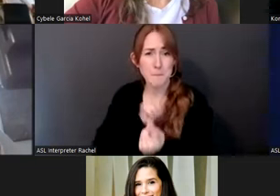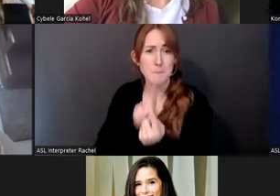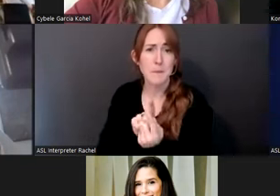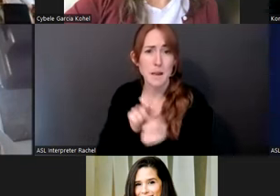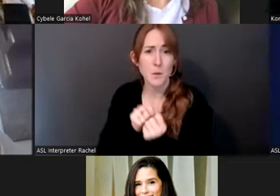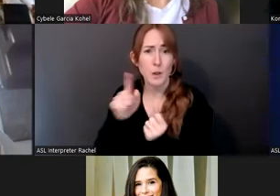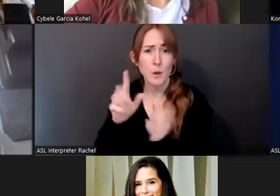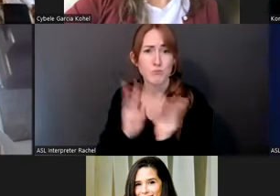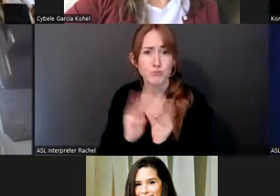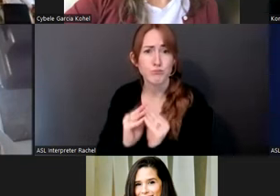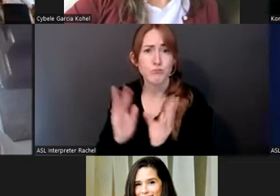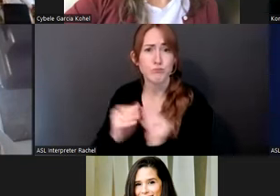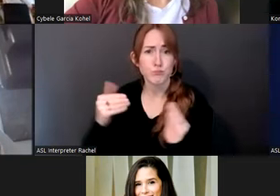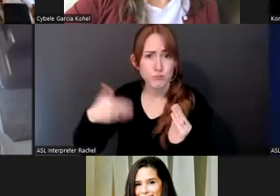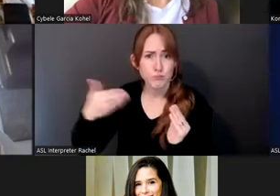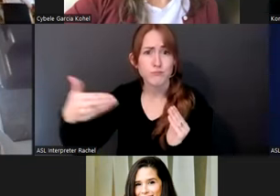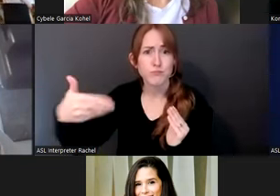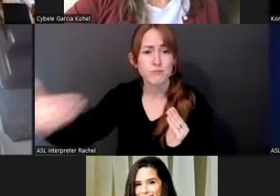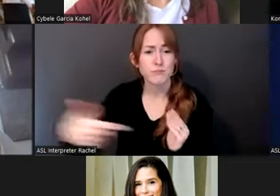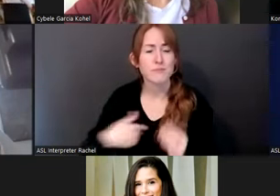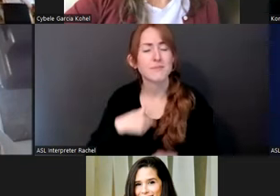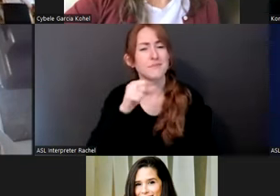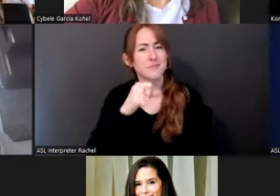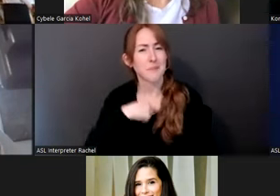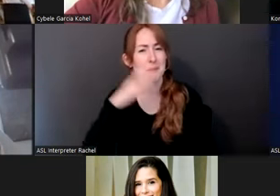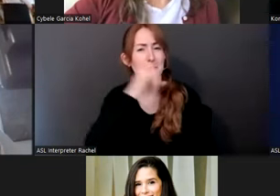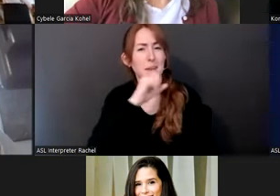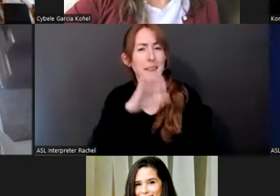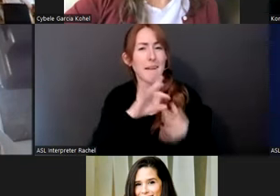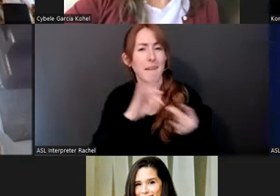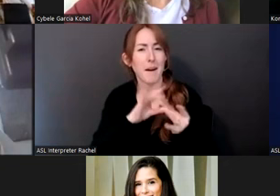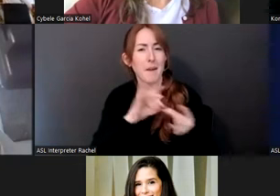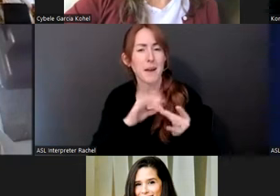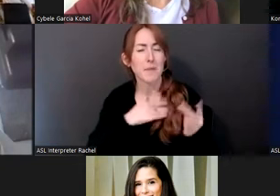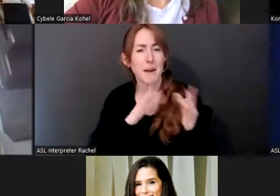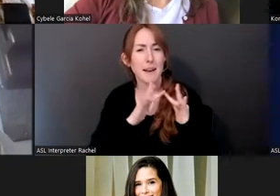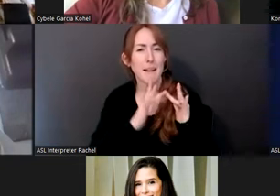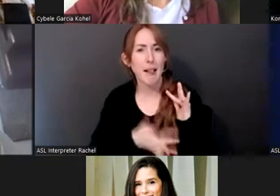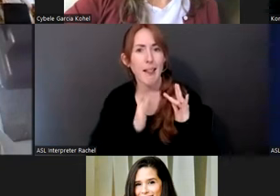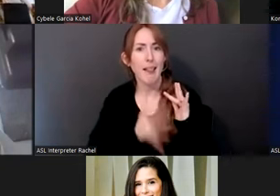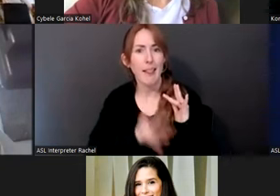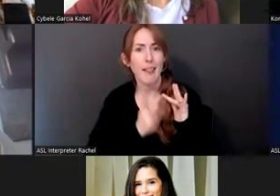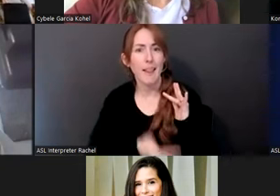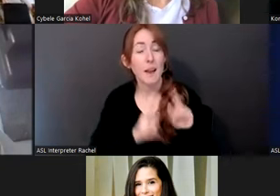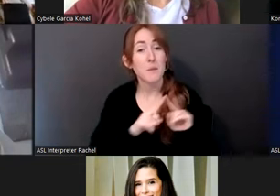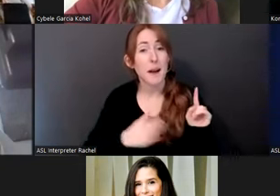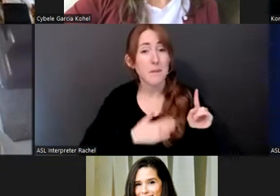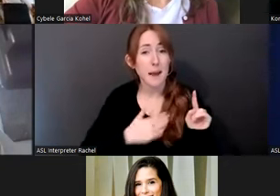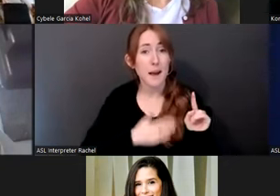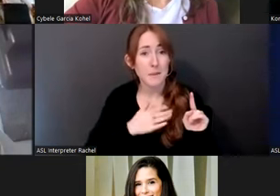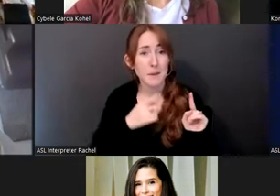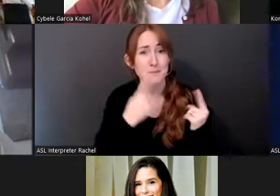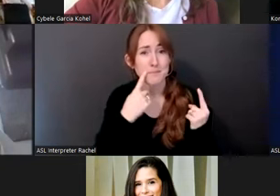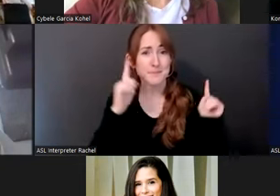Thank you, Mark. Yes, I did miss it. I was having connectivity issues, but I'm so glad that you've got to share your